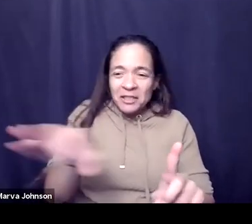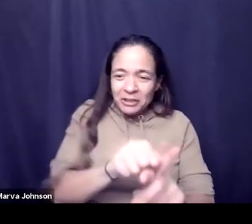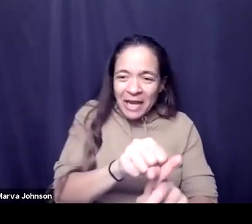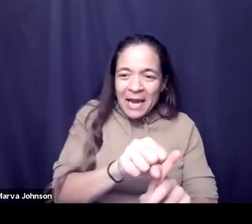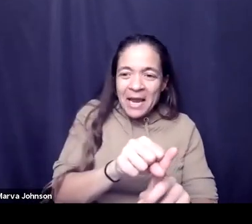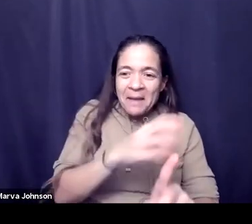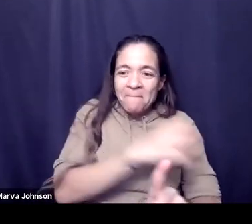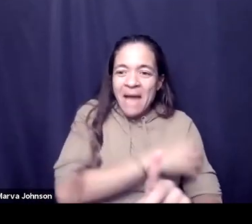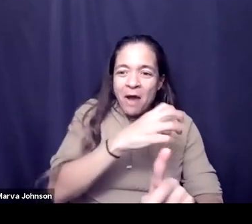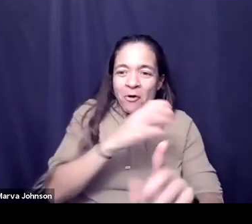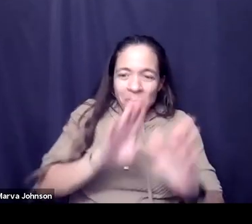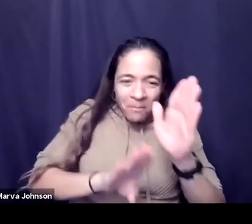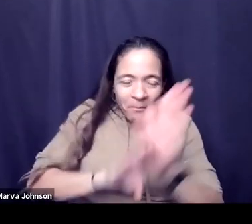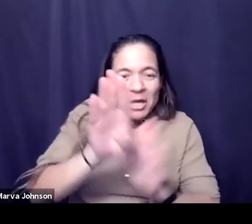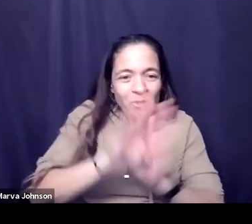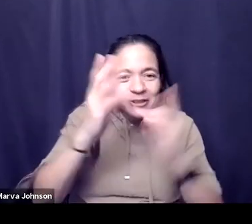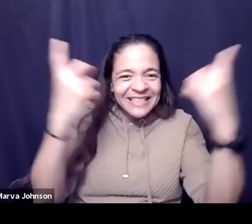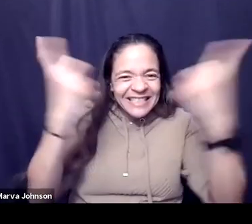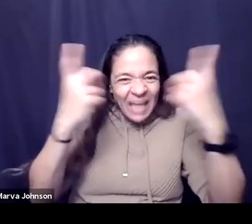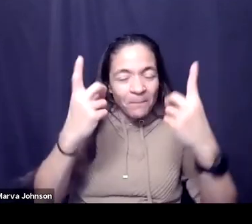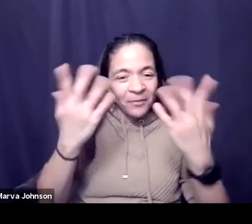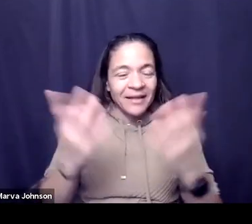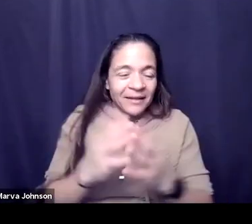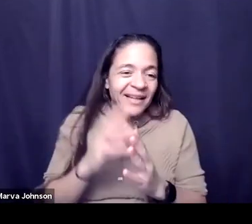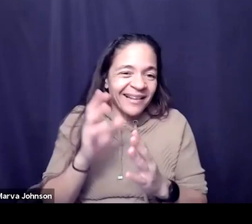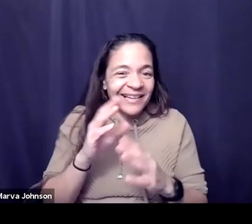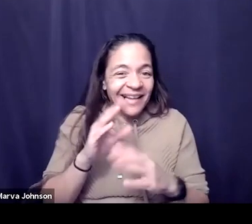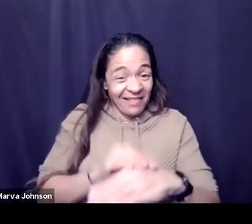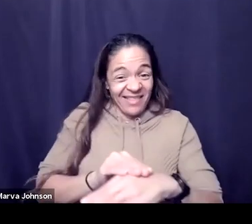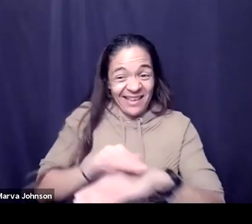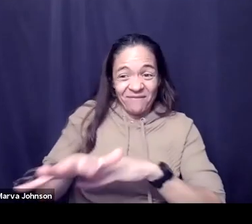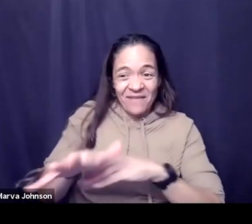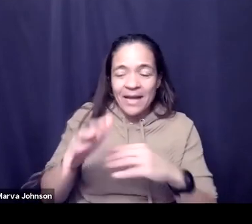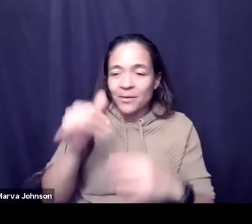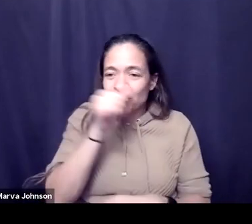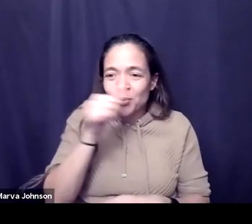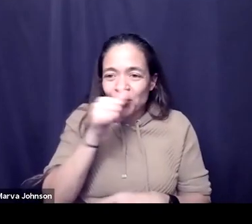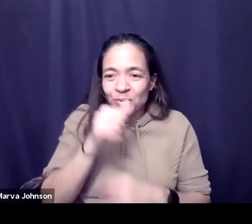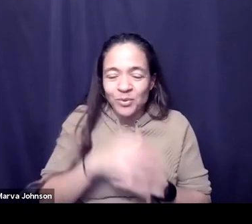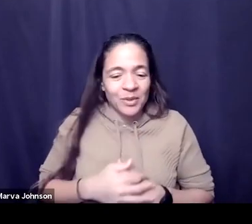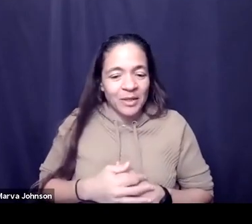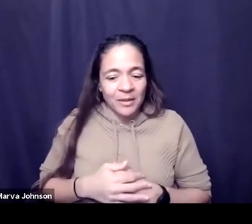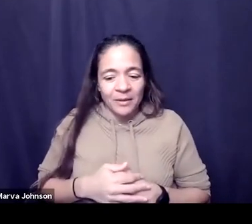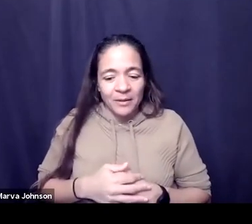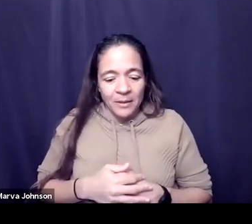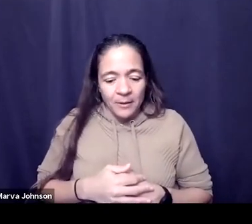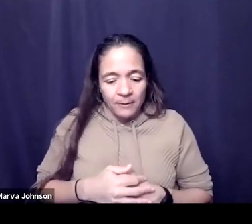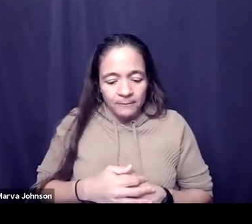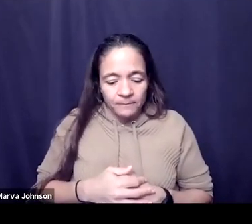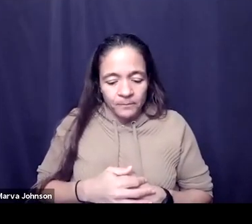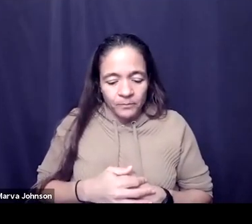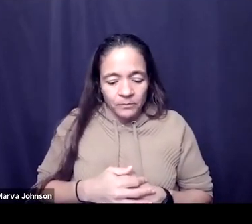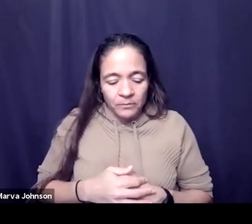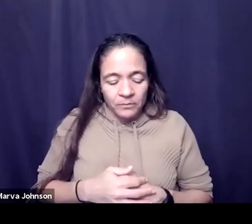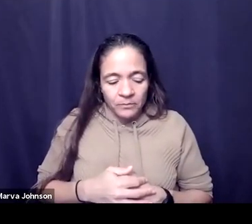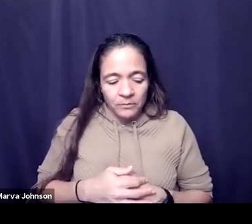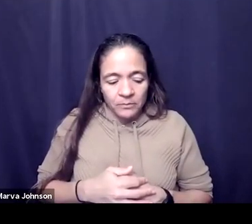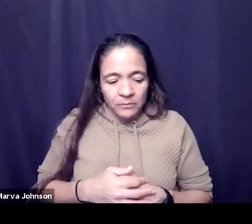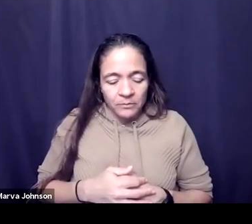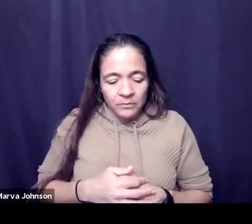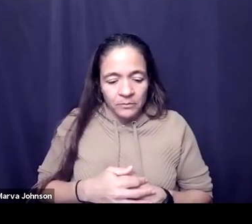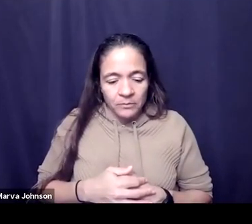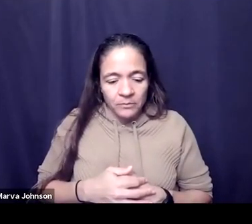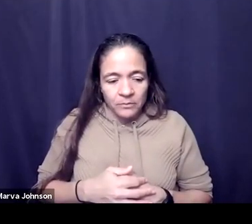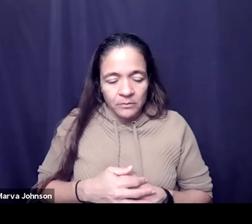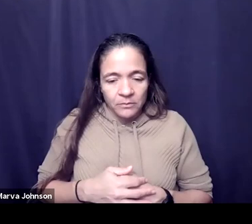see the wonderful effects that that can have i wonder if as a piece of that what are some of the challenges